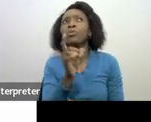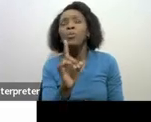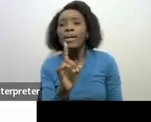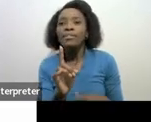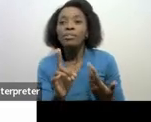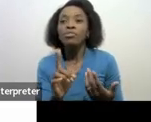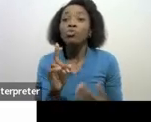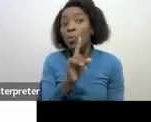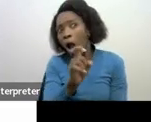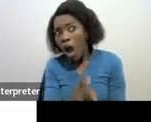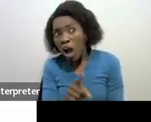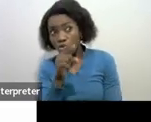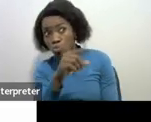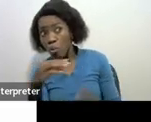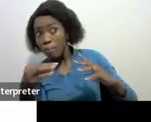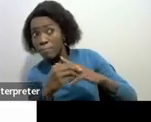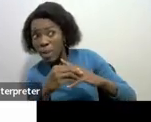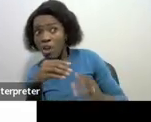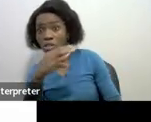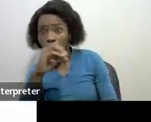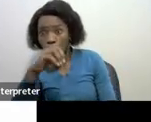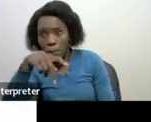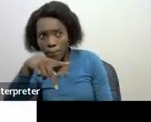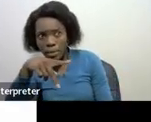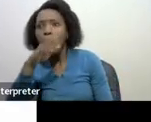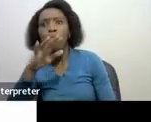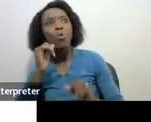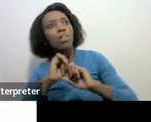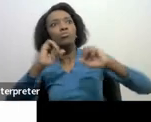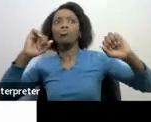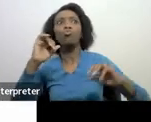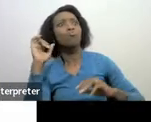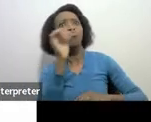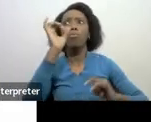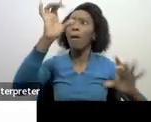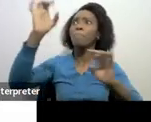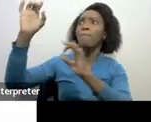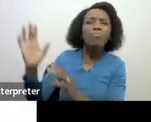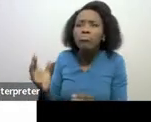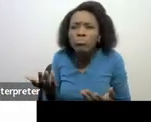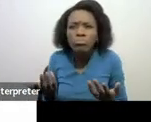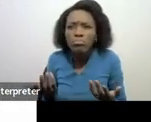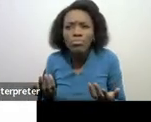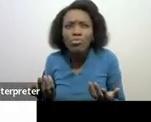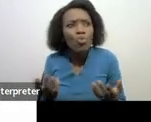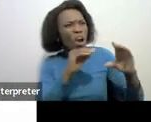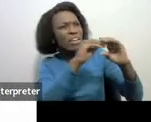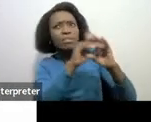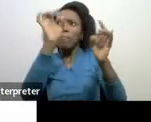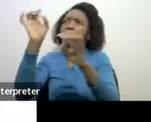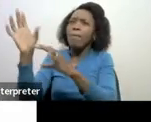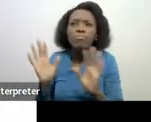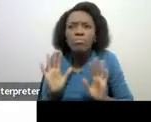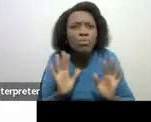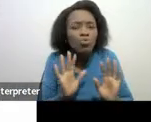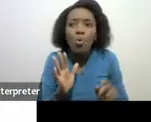ask you that information in your spousal information we will disclose your information or your investments income and